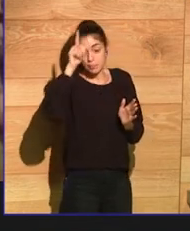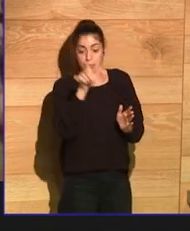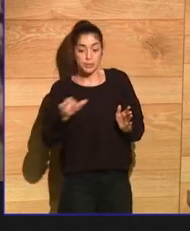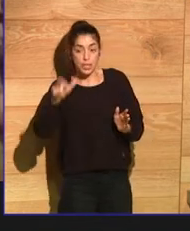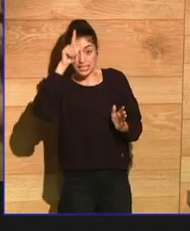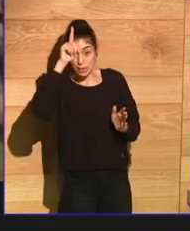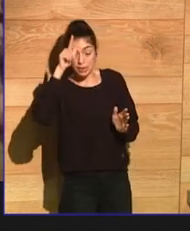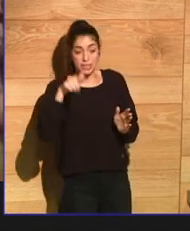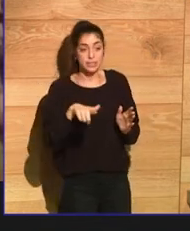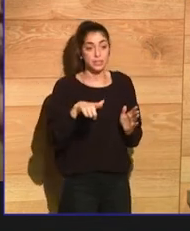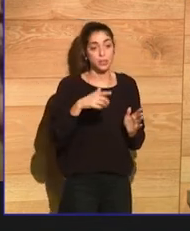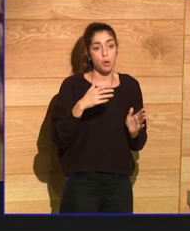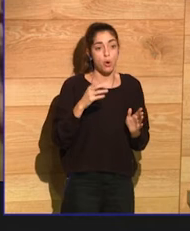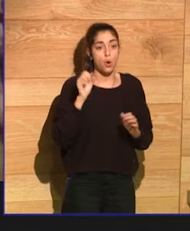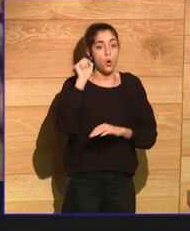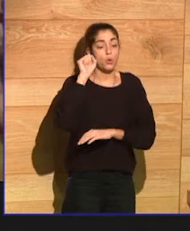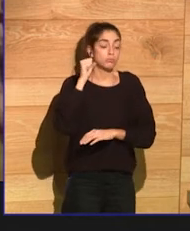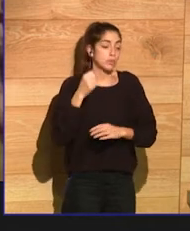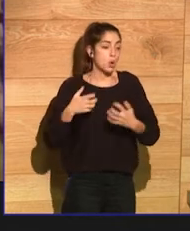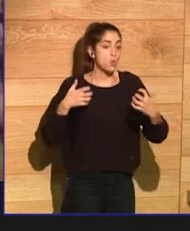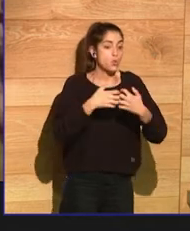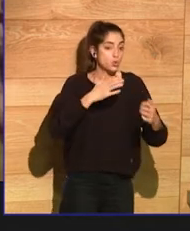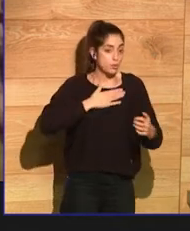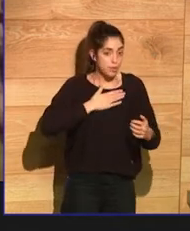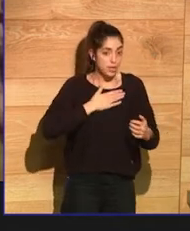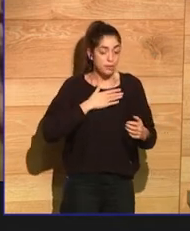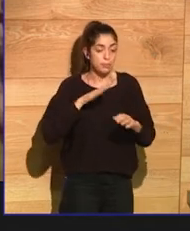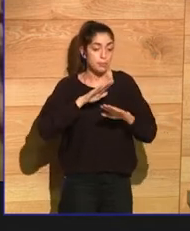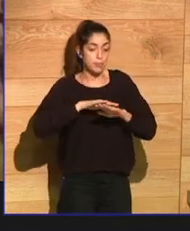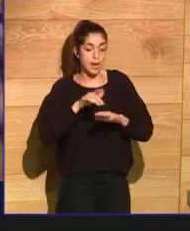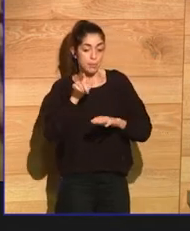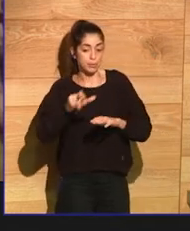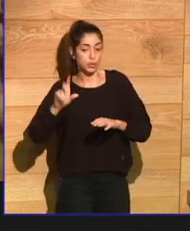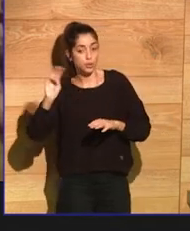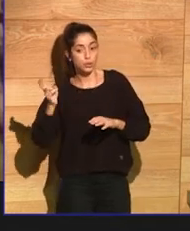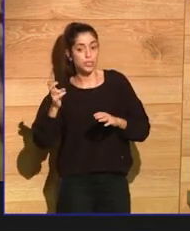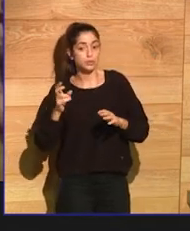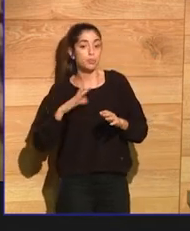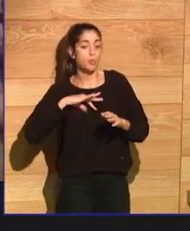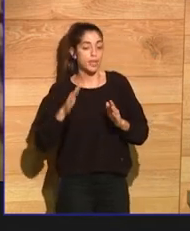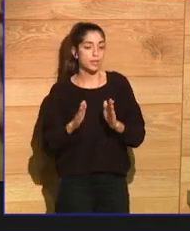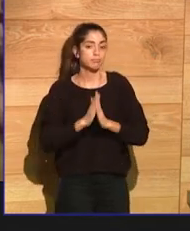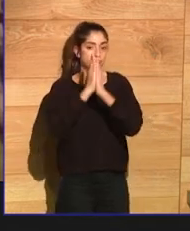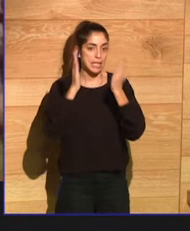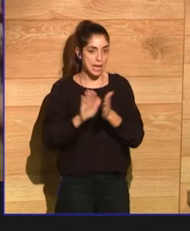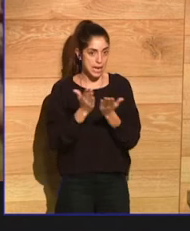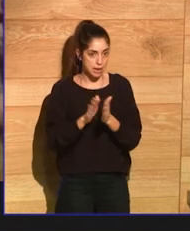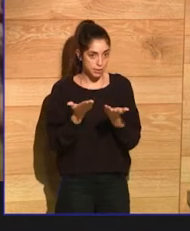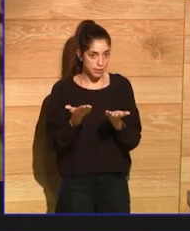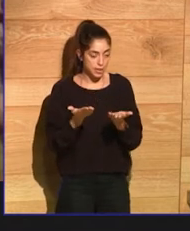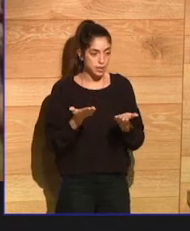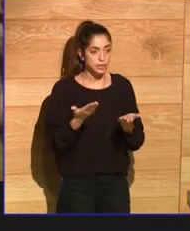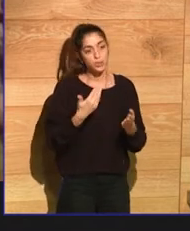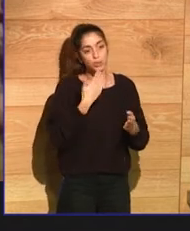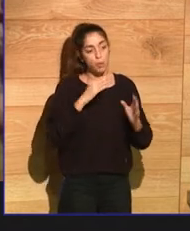it was the Bible. It's just a book that validates this surge into the world looking for